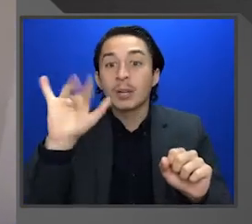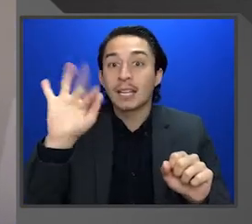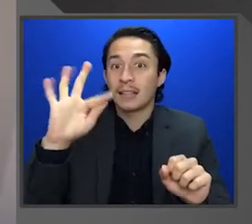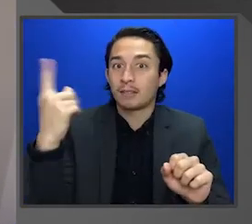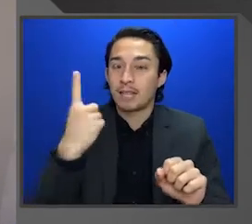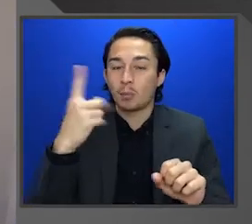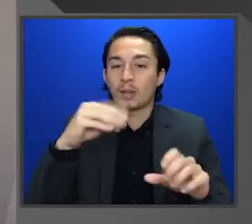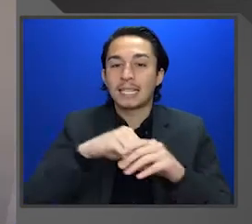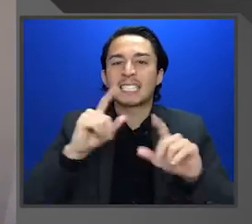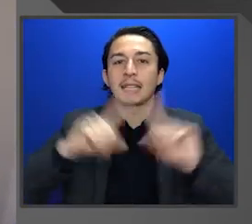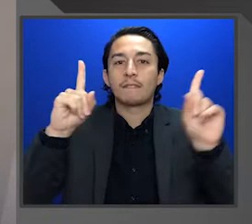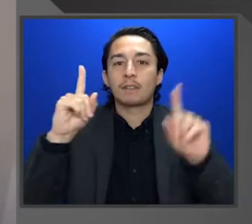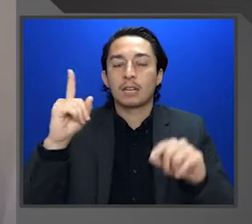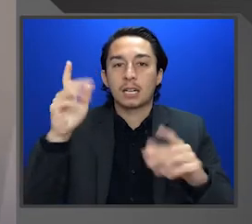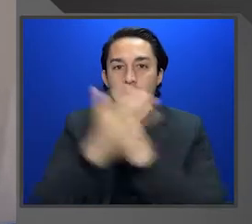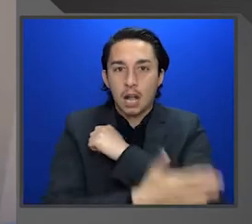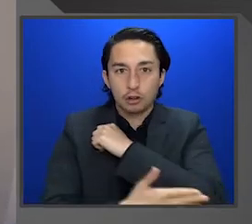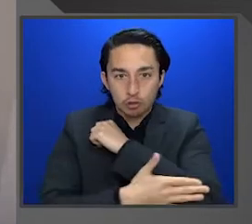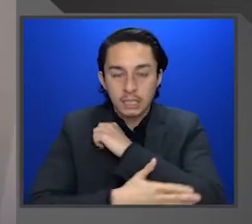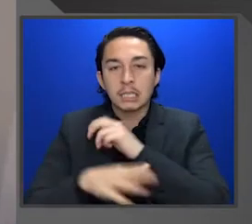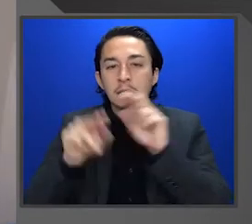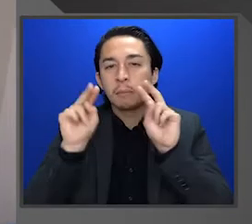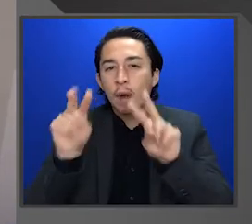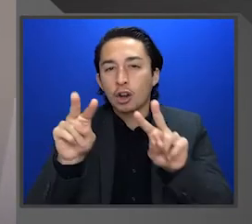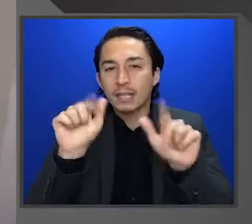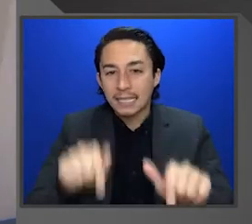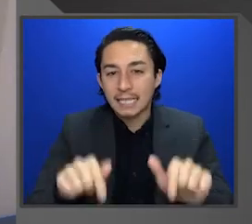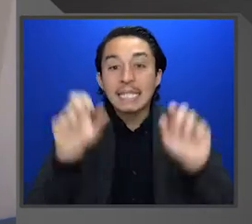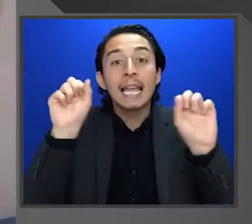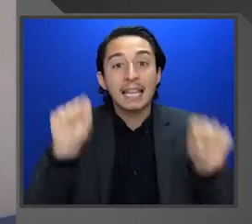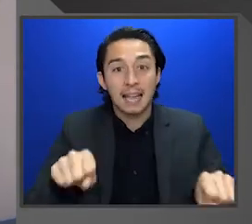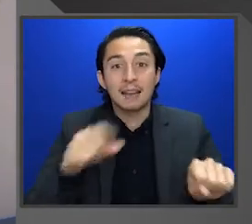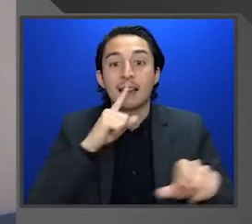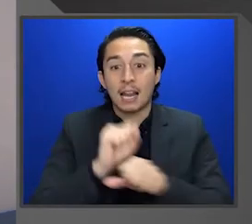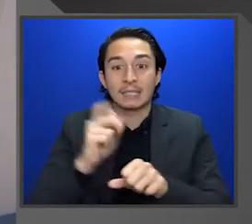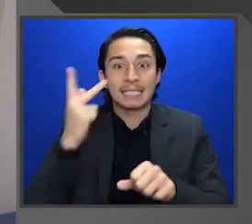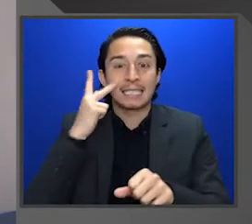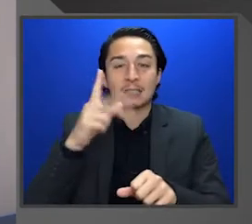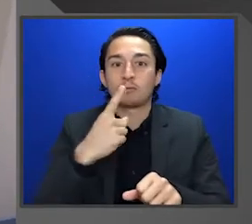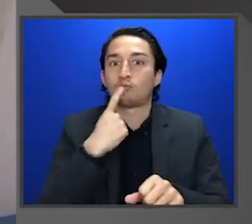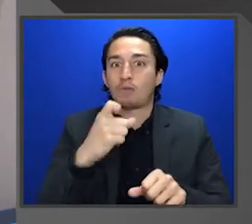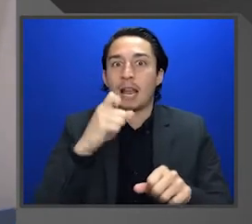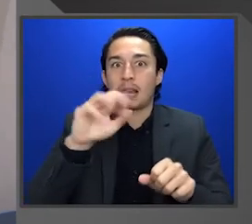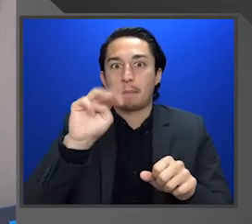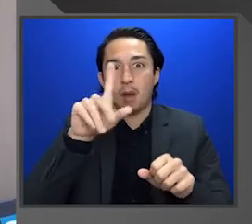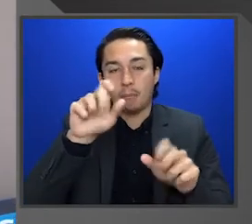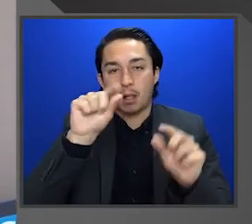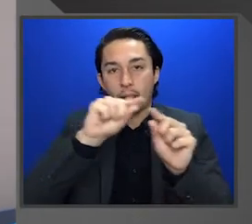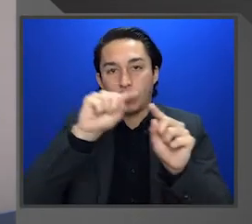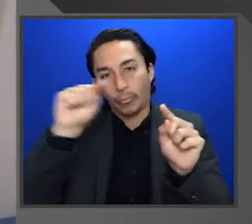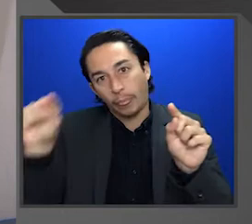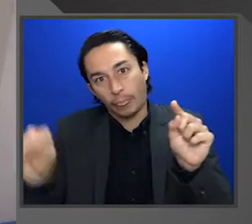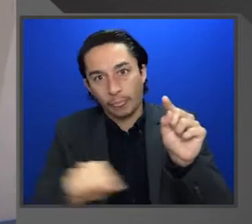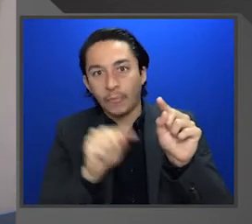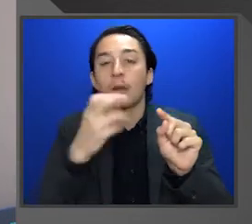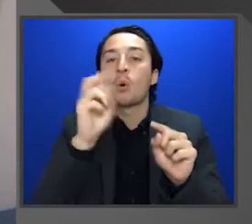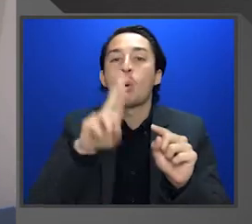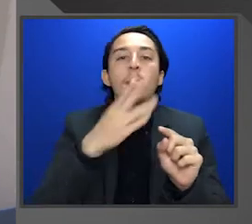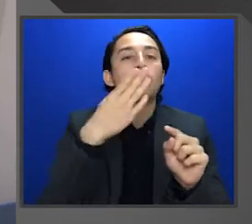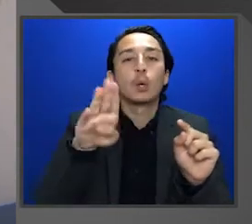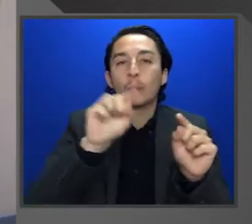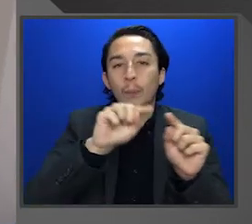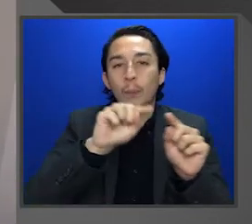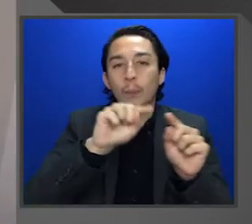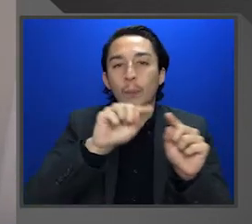in a different country and they were monitoring this, they would be able to see that a red marble came through a bead or a blue marble. So